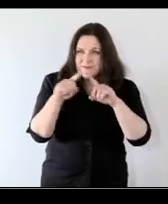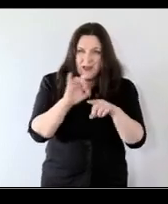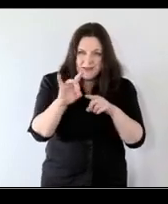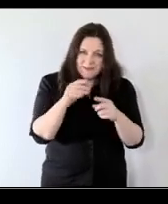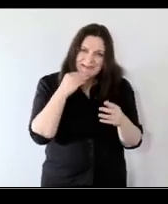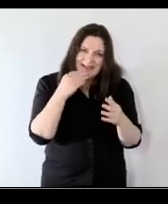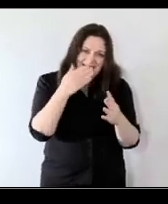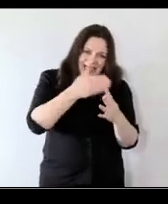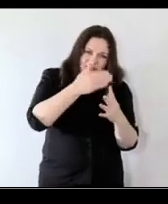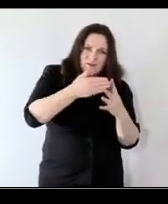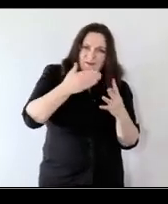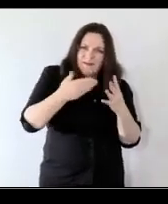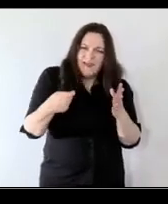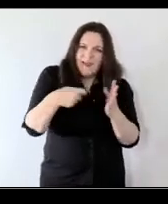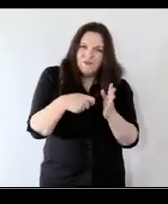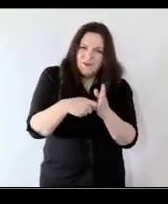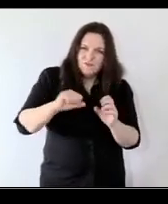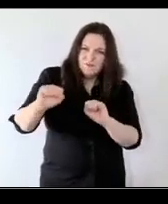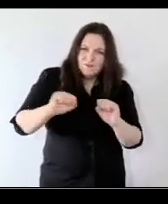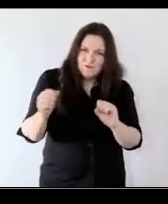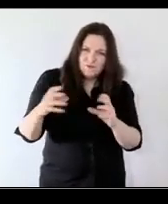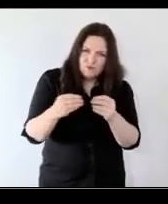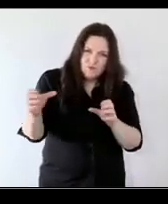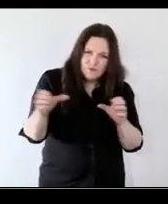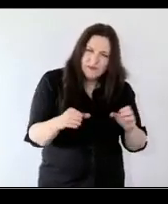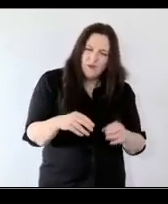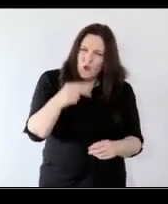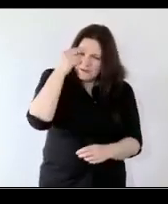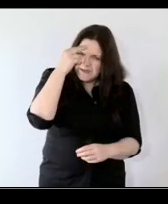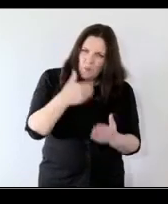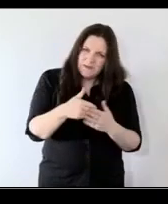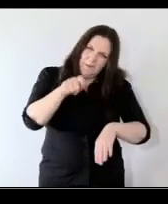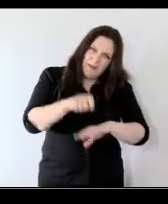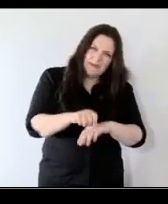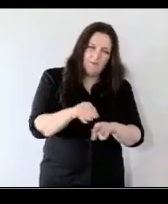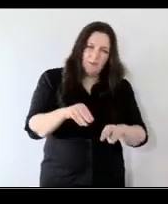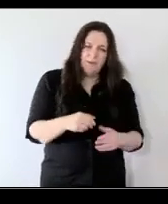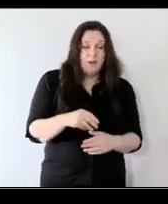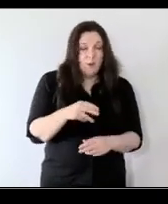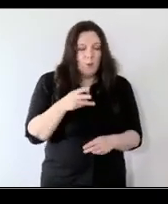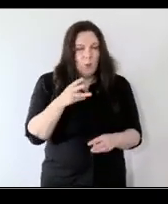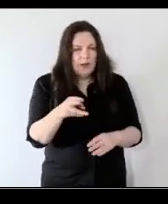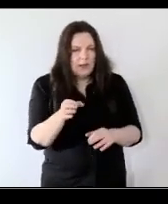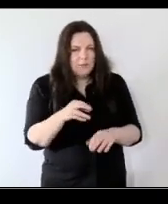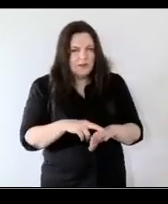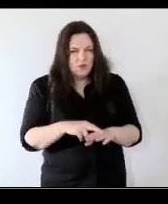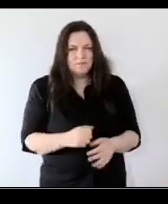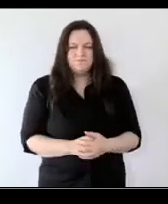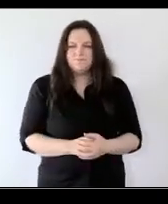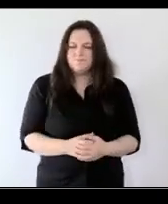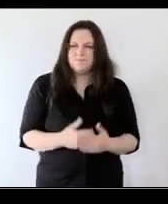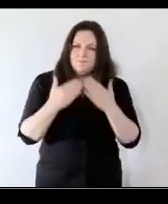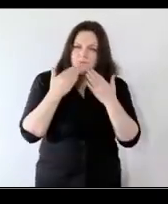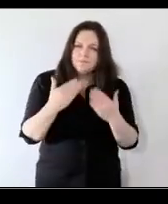kinds of services and interventions and understanding what what's what's optimal for people we'll get better at it great